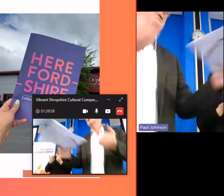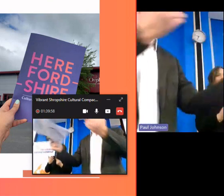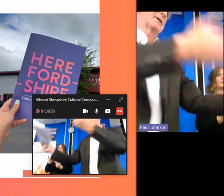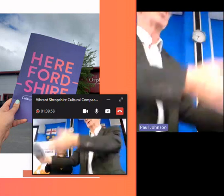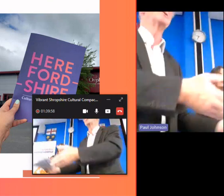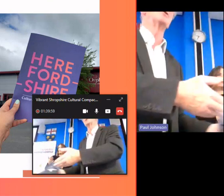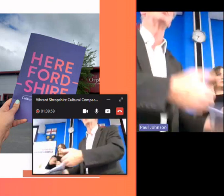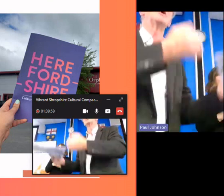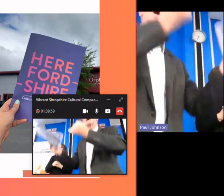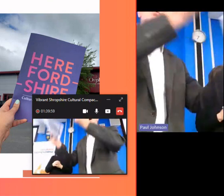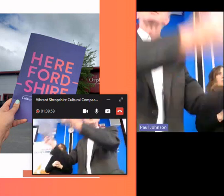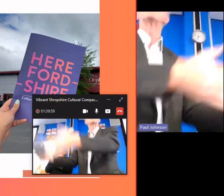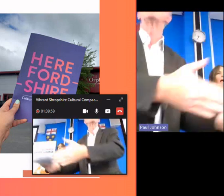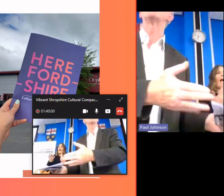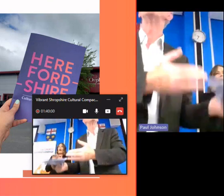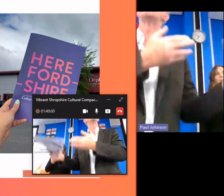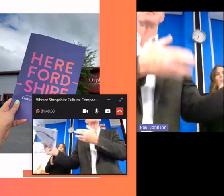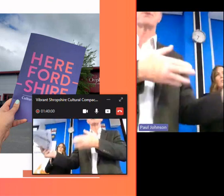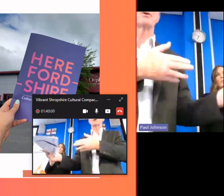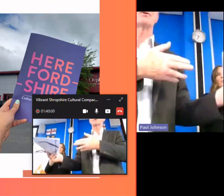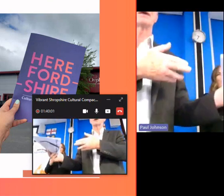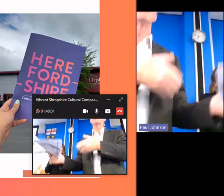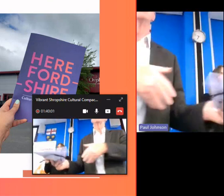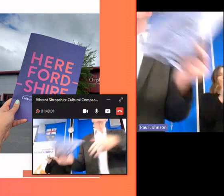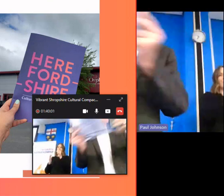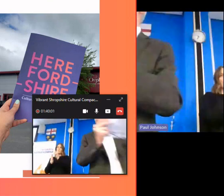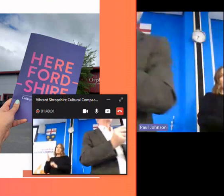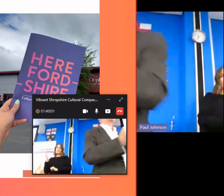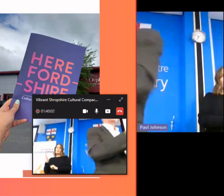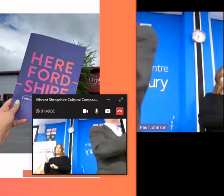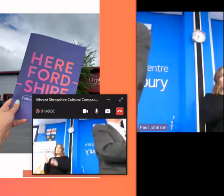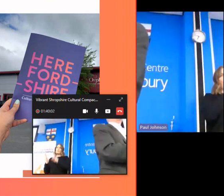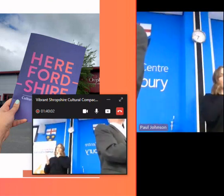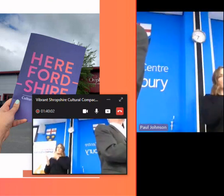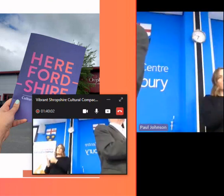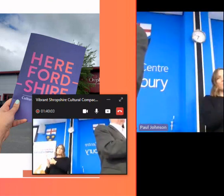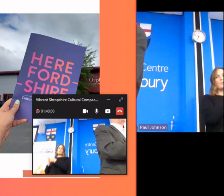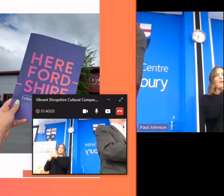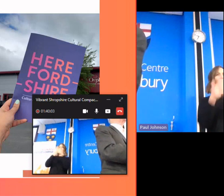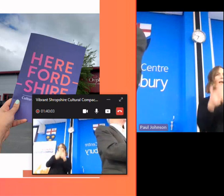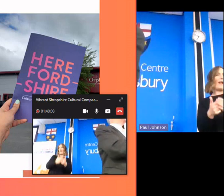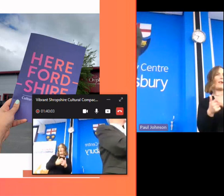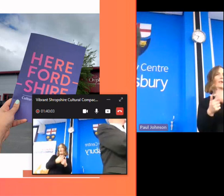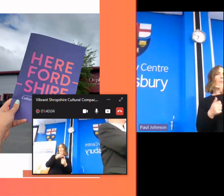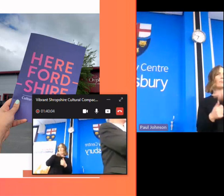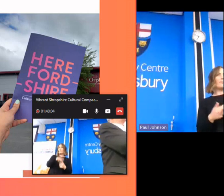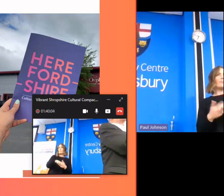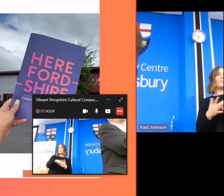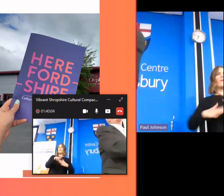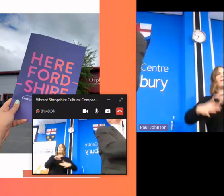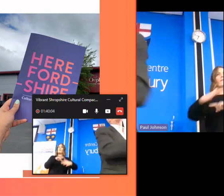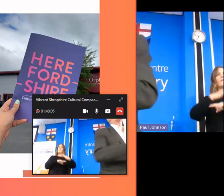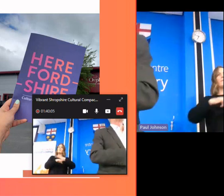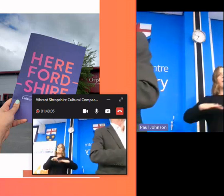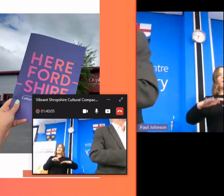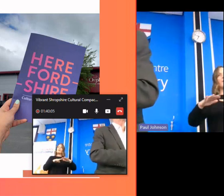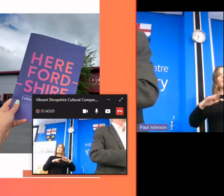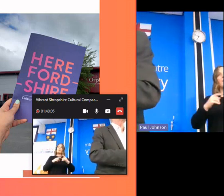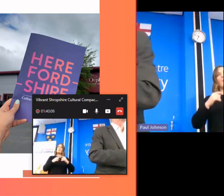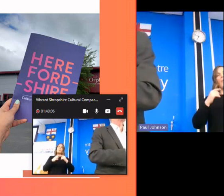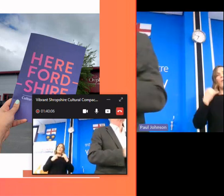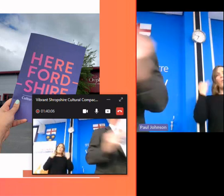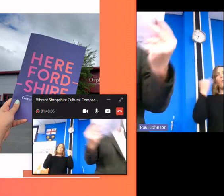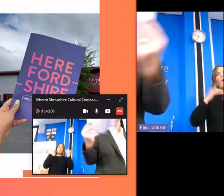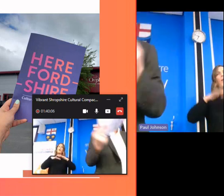would you know how would a music program then how could that link up with an environmental with a wildlife